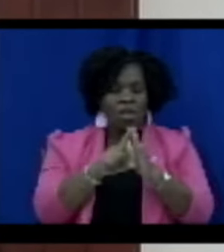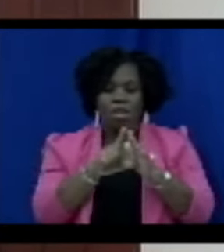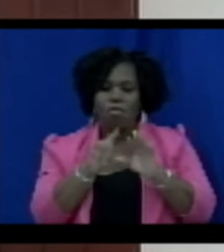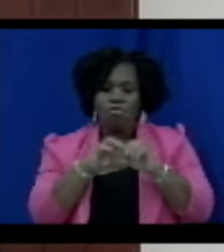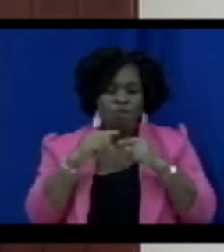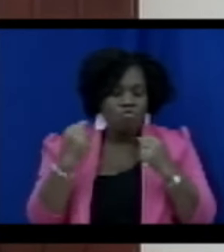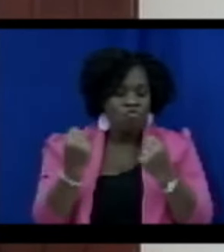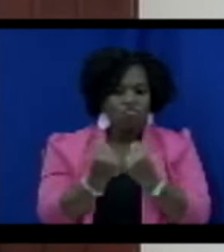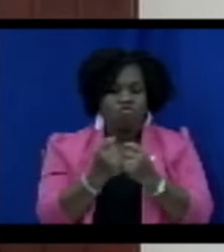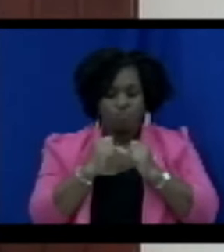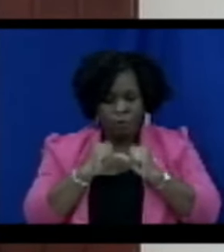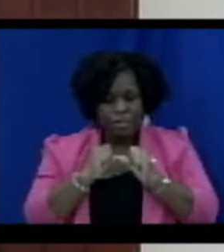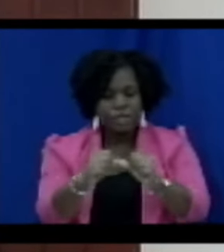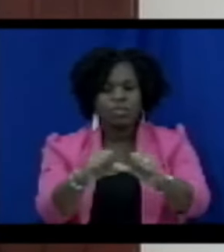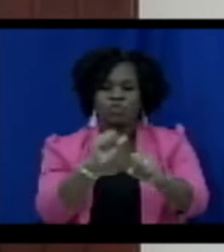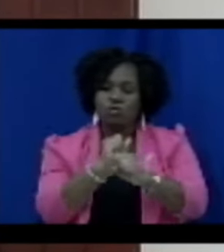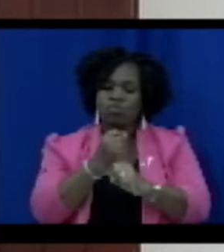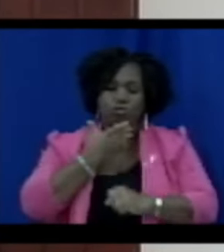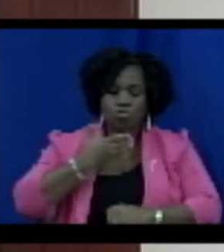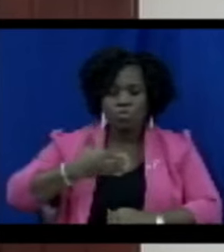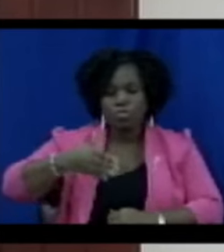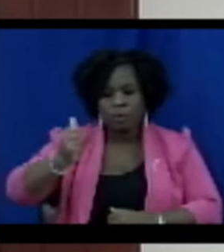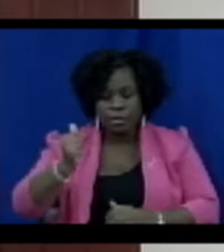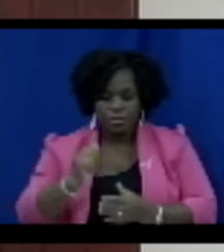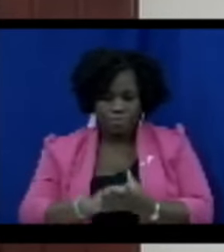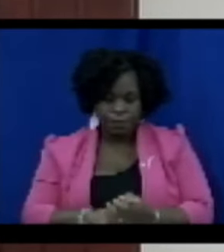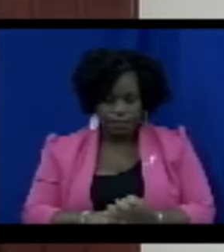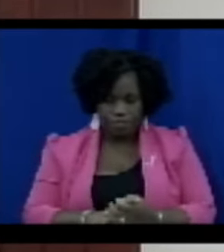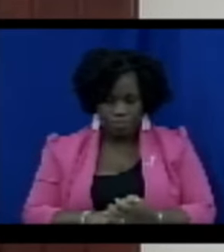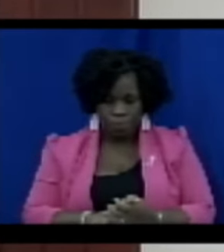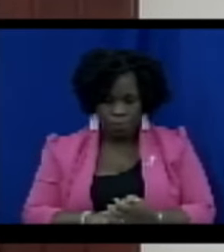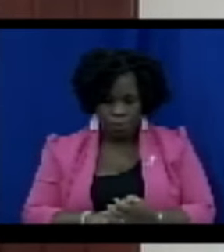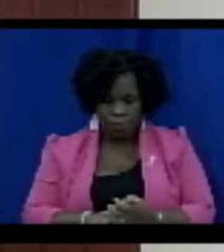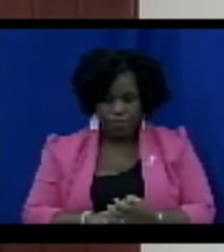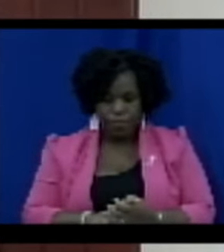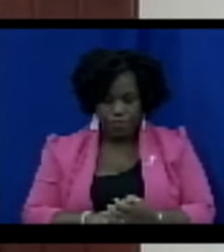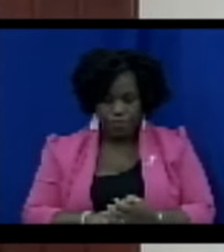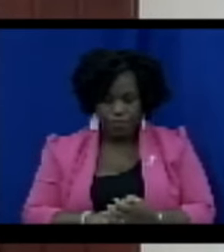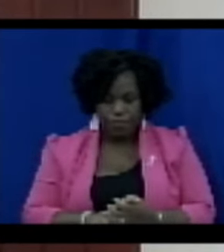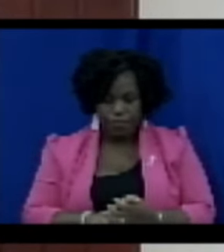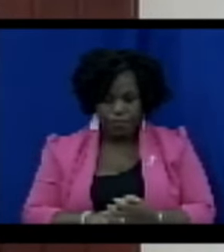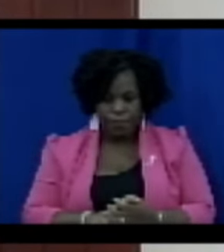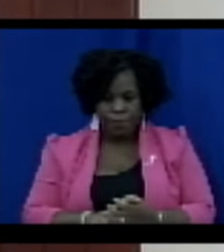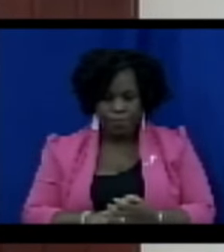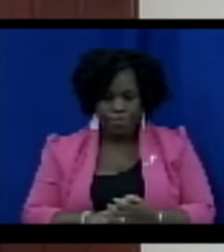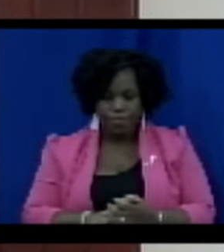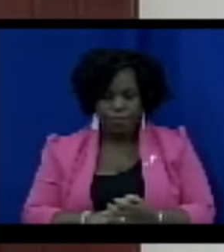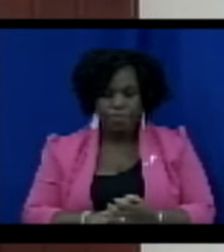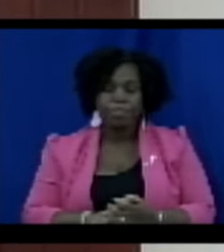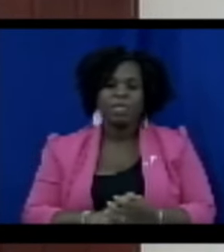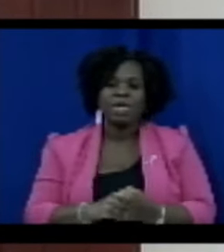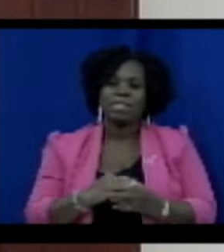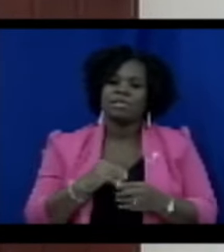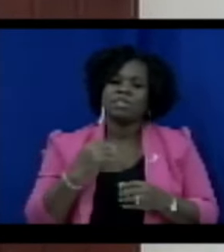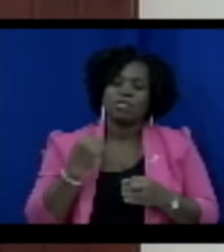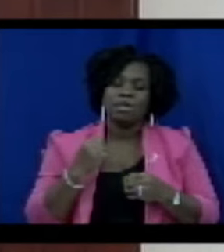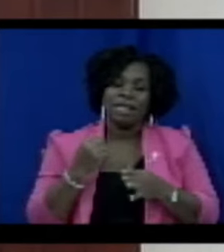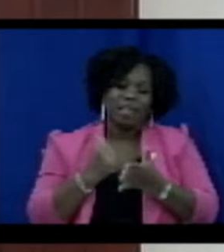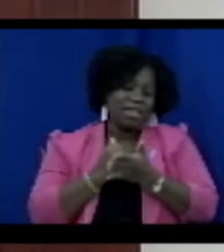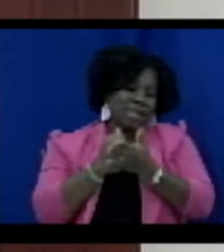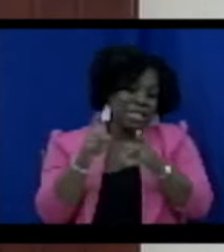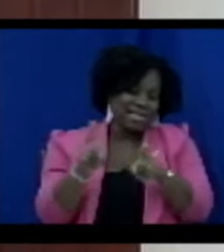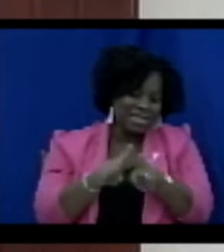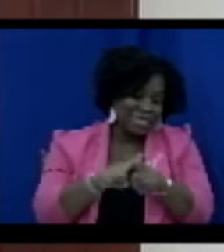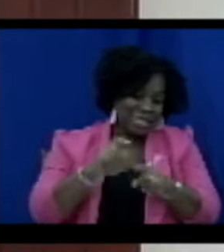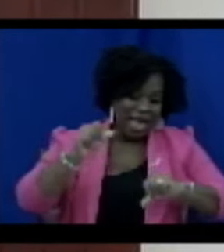state. The effective recovery of proceeds of crime reinforces the rule of law, instilling confidence in the justice system. This, in turn,